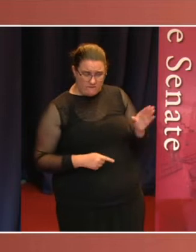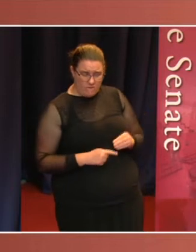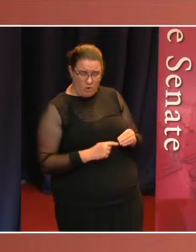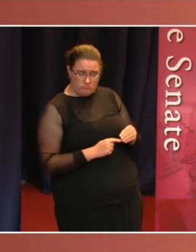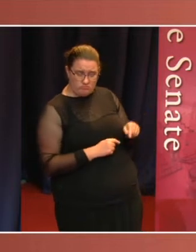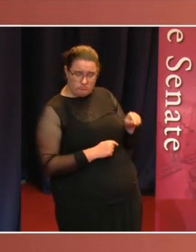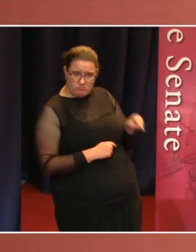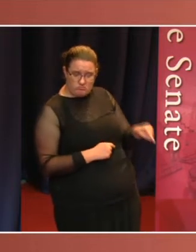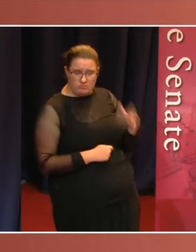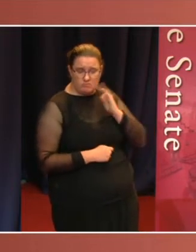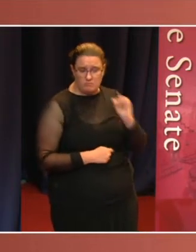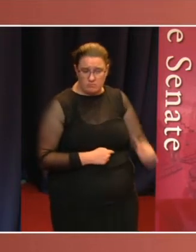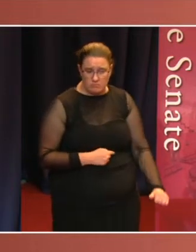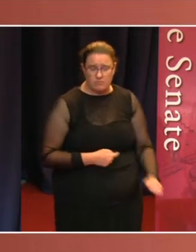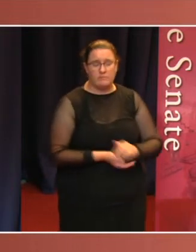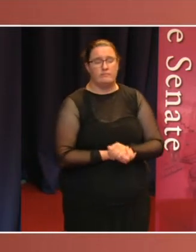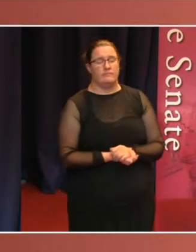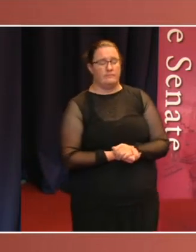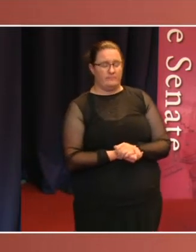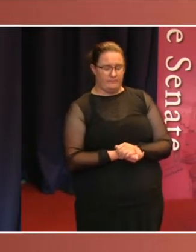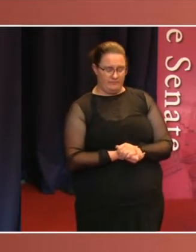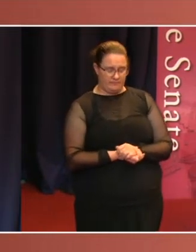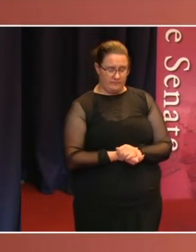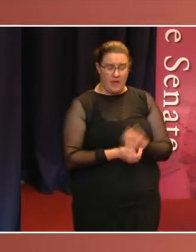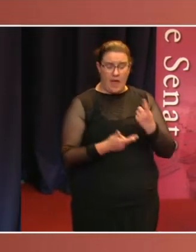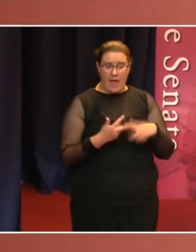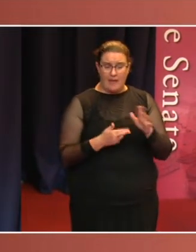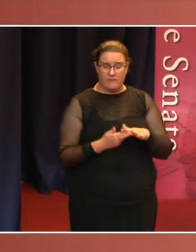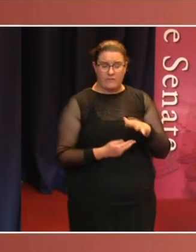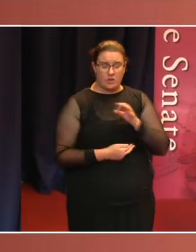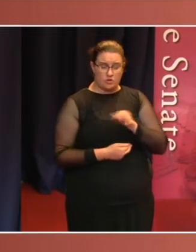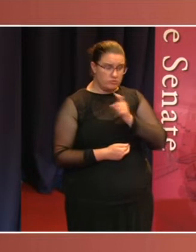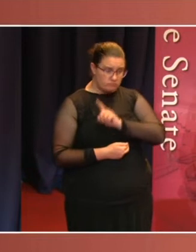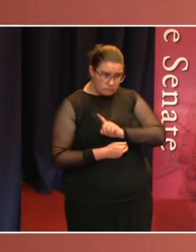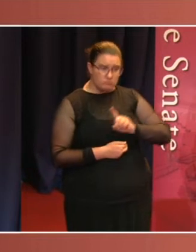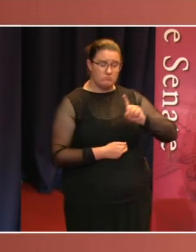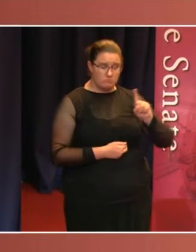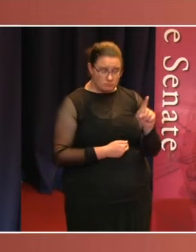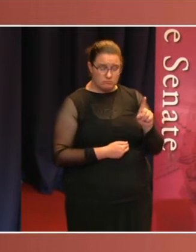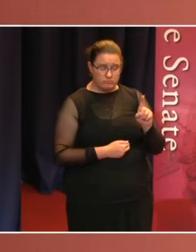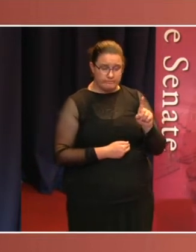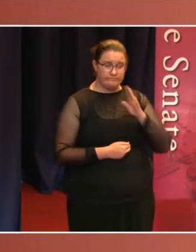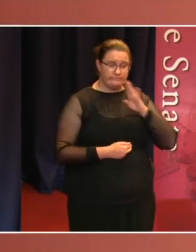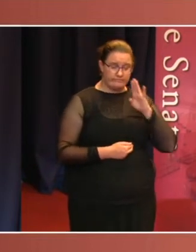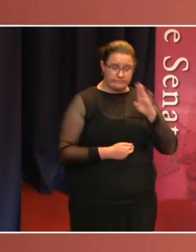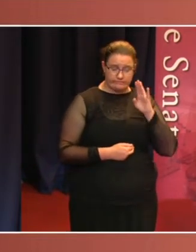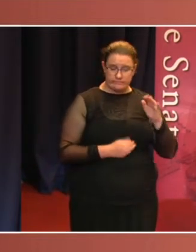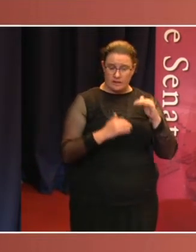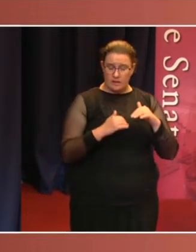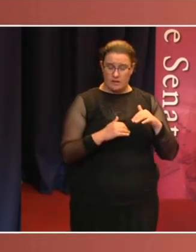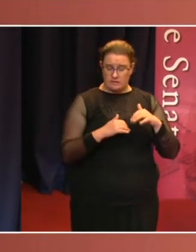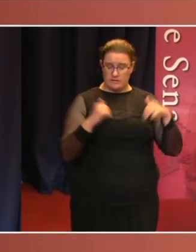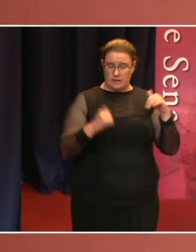words, the answer of the Senate would be simple. The bill would not be proceeded with until the responsible Minister has given evidence.